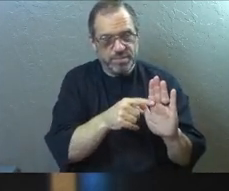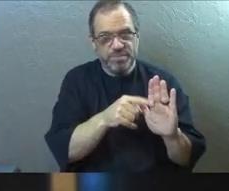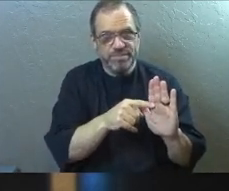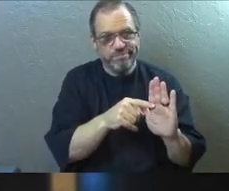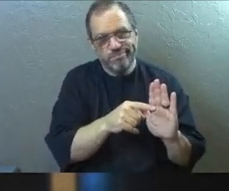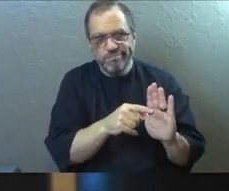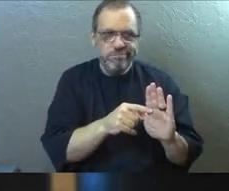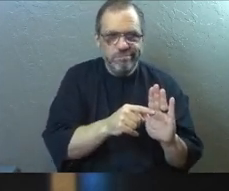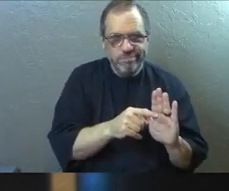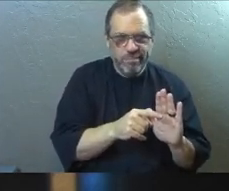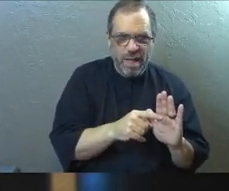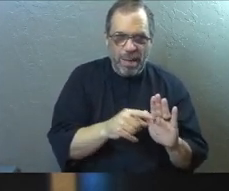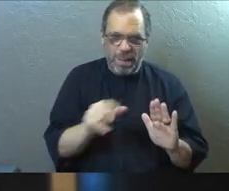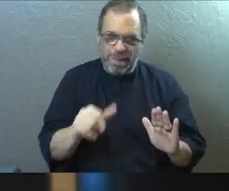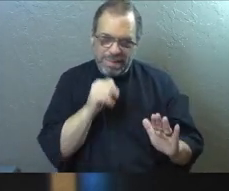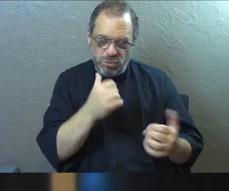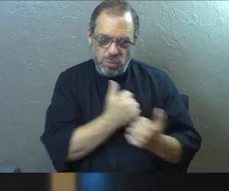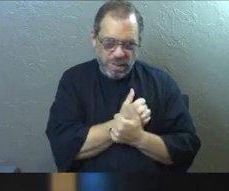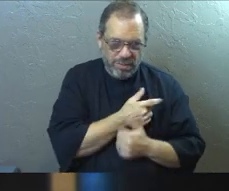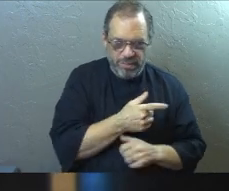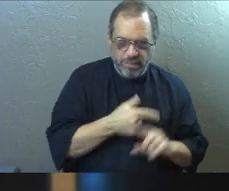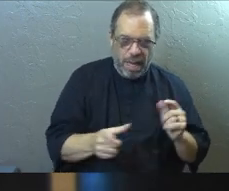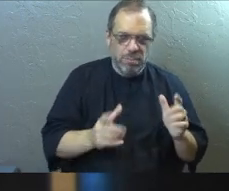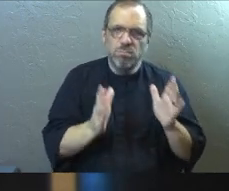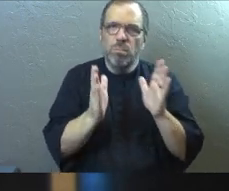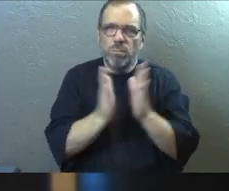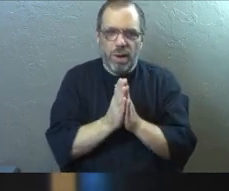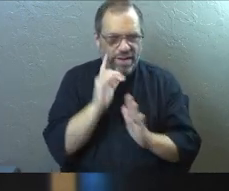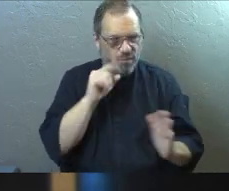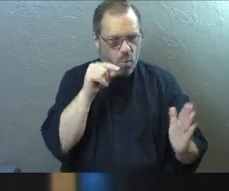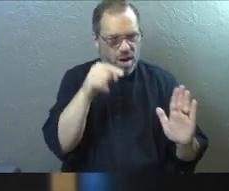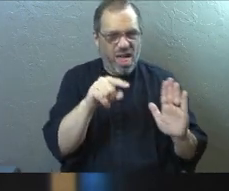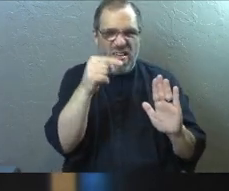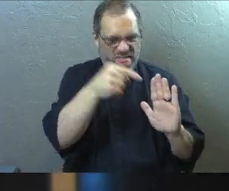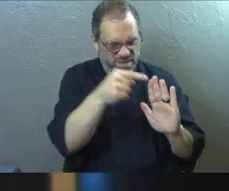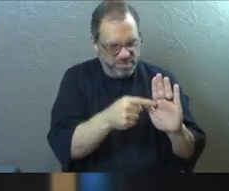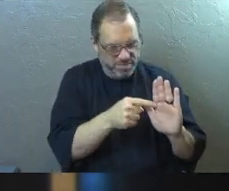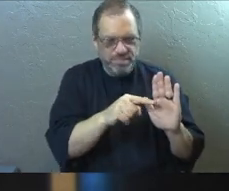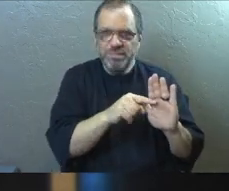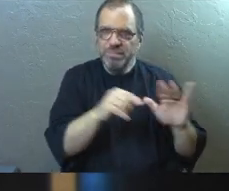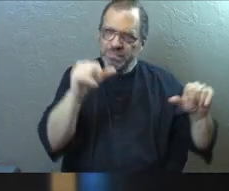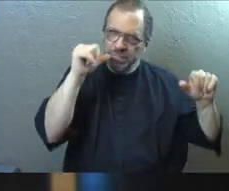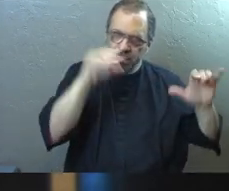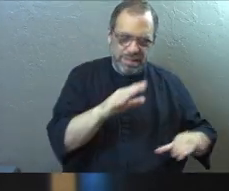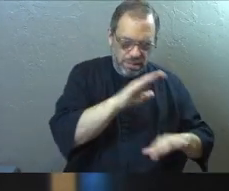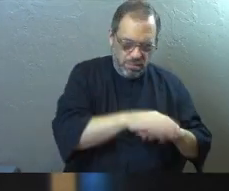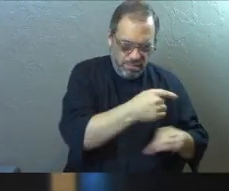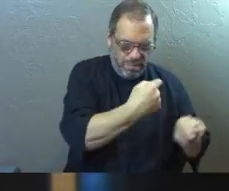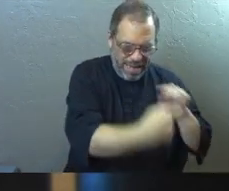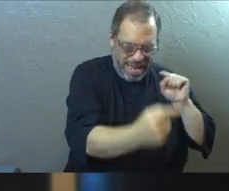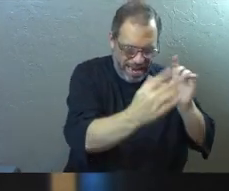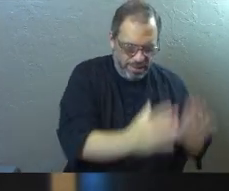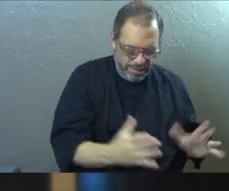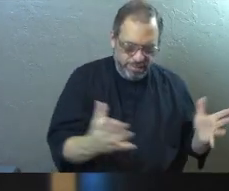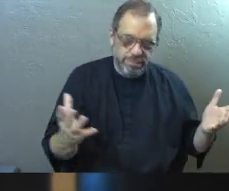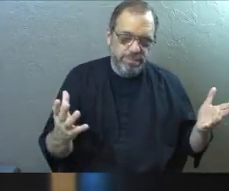okay, maybe it's not to agape the person. Maybe it's to pray for the person, to pray blessings over the person.